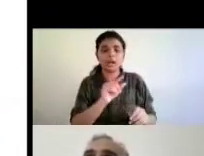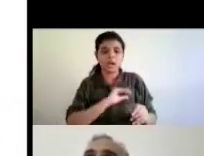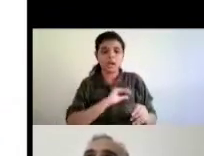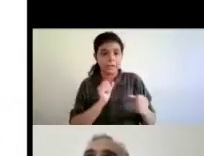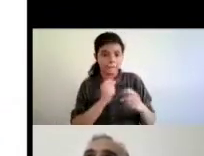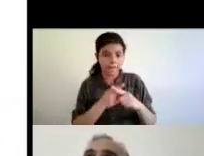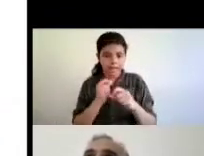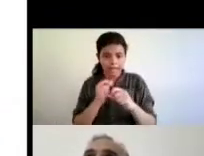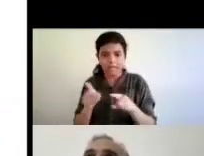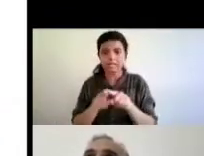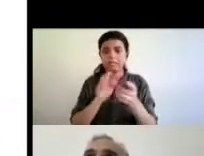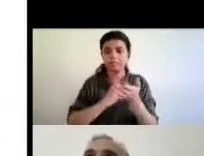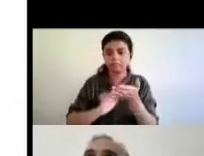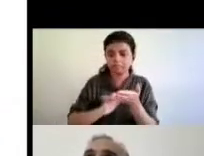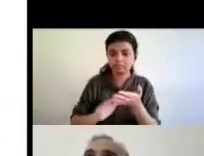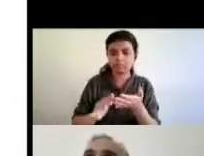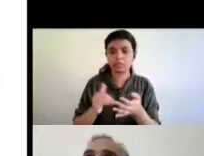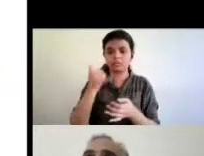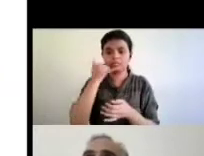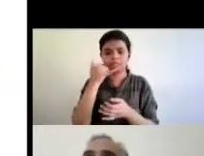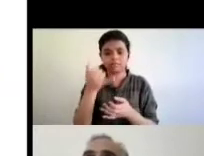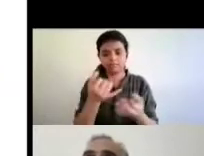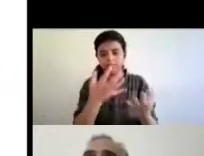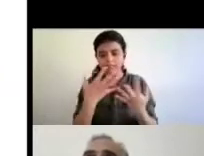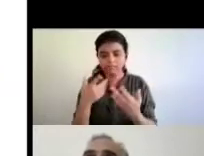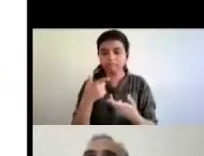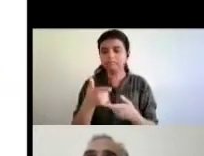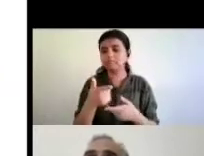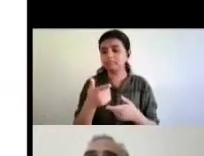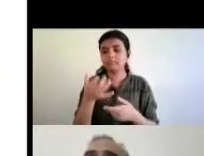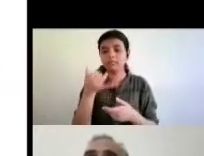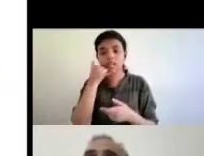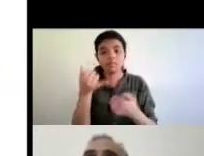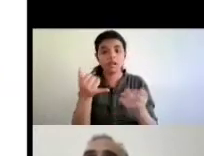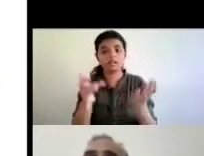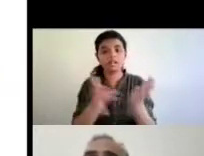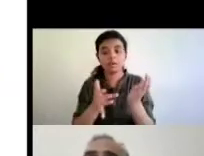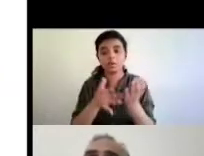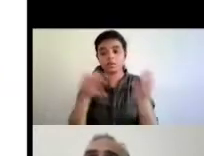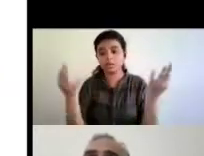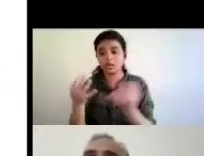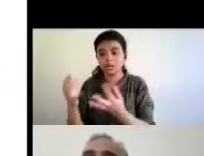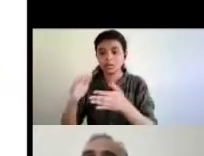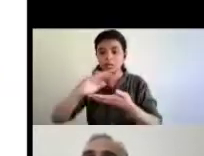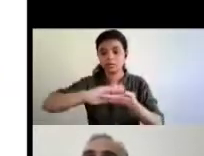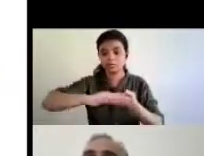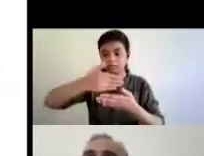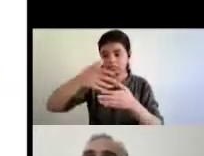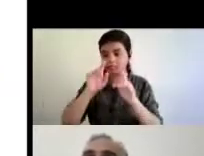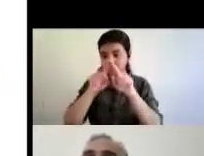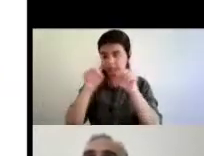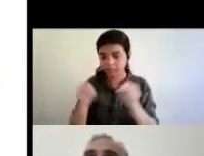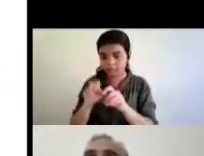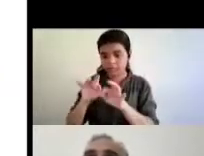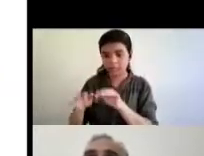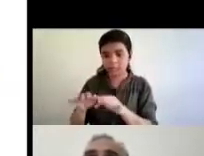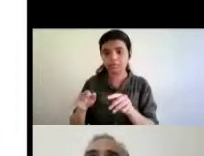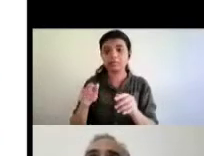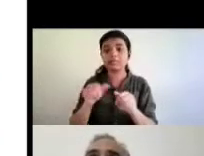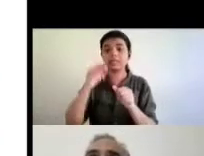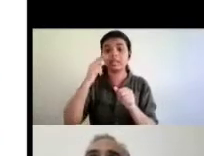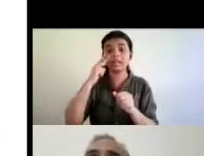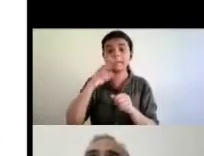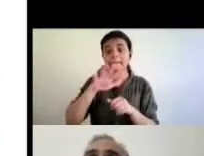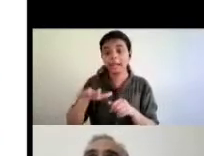braille displays or smartphones or computers with screening software etc all these solutions assistive technology